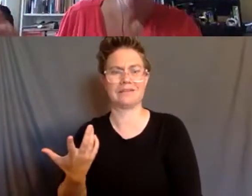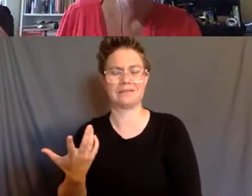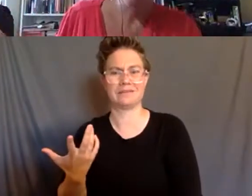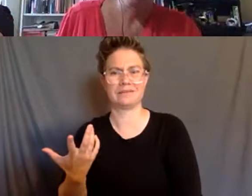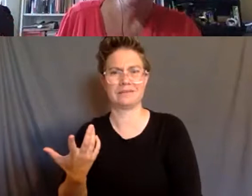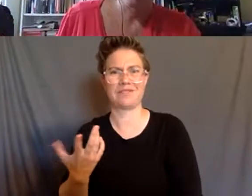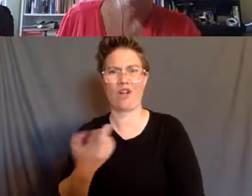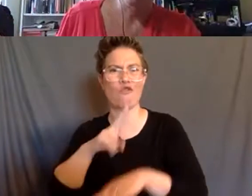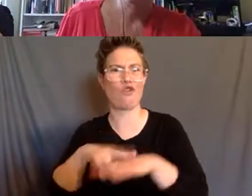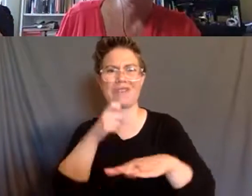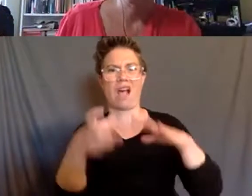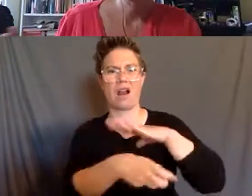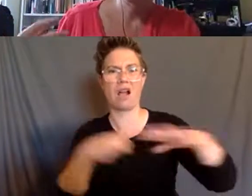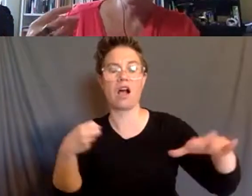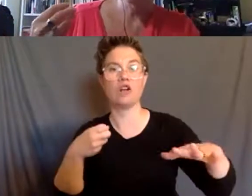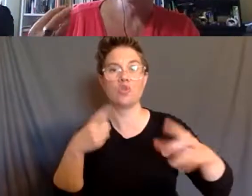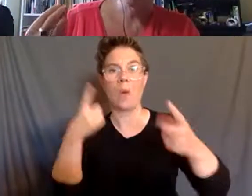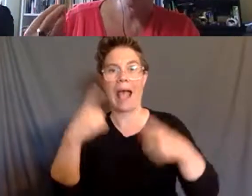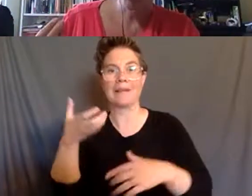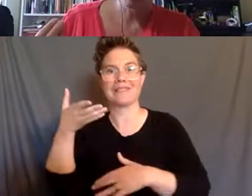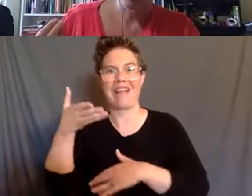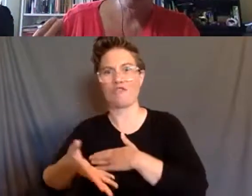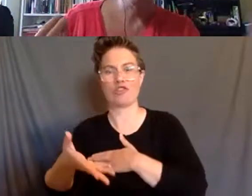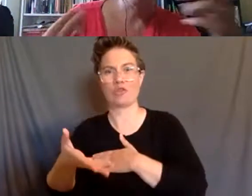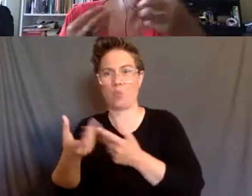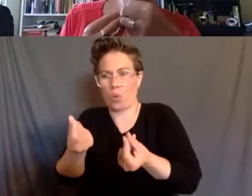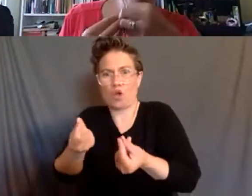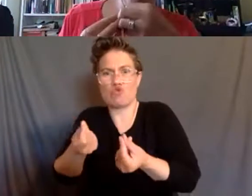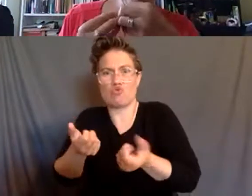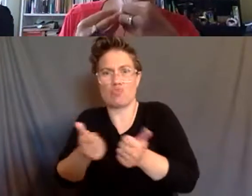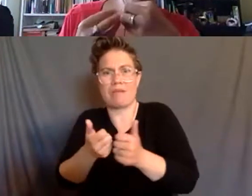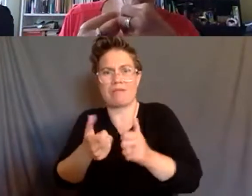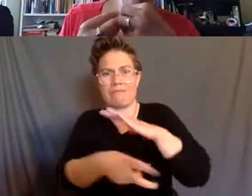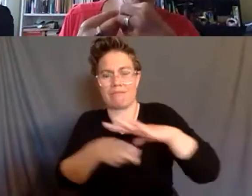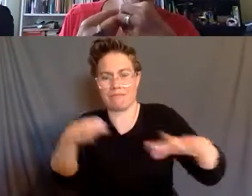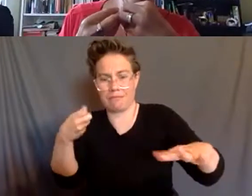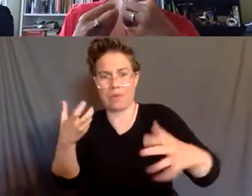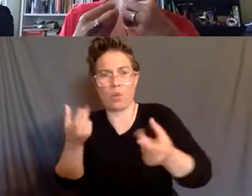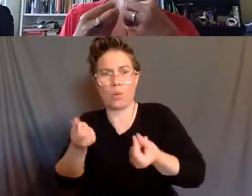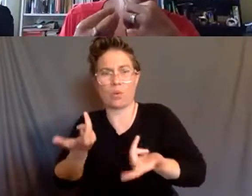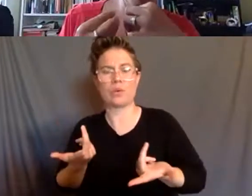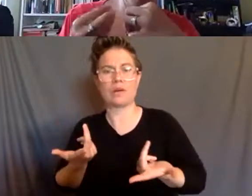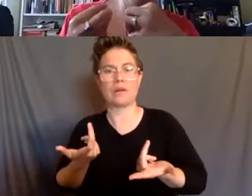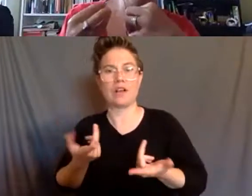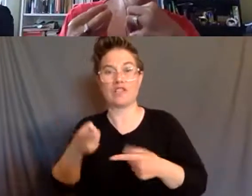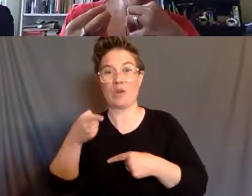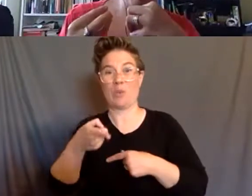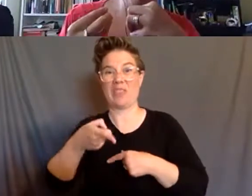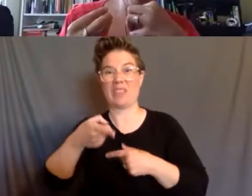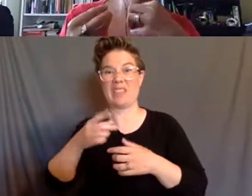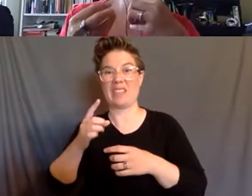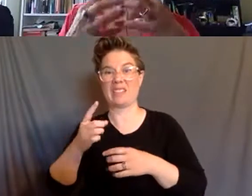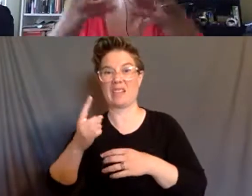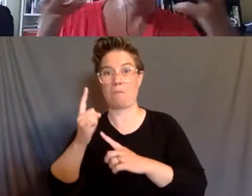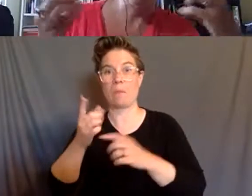what else is there, right? So I think the current moment and the COVID moment are so important because the abolitionary imagination